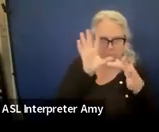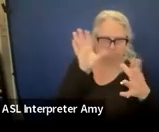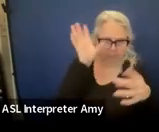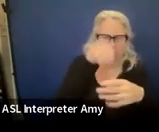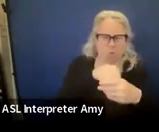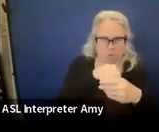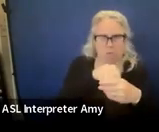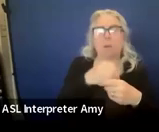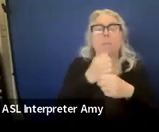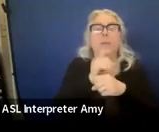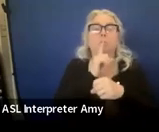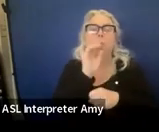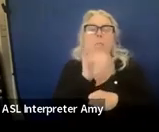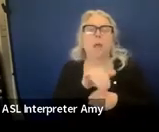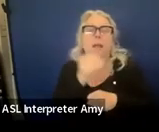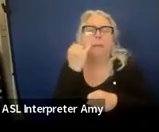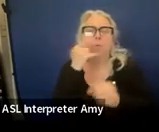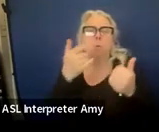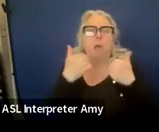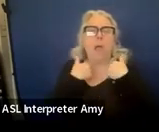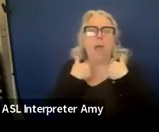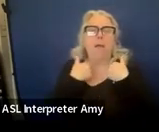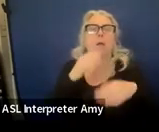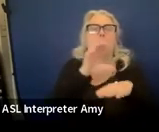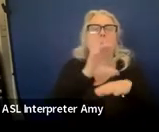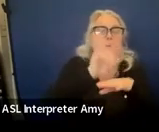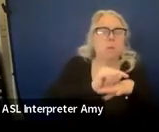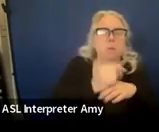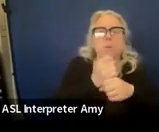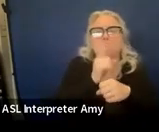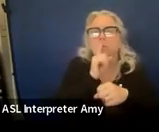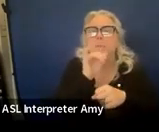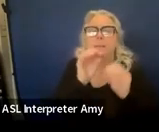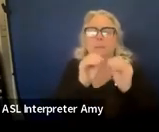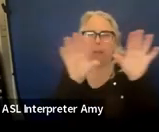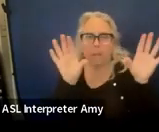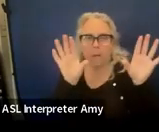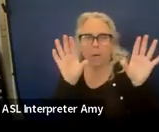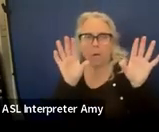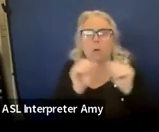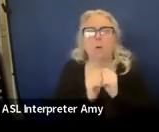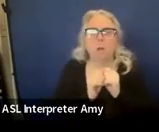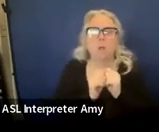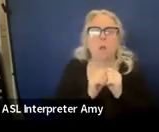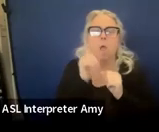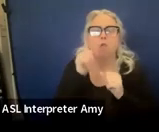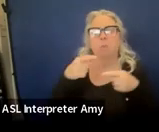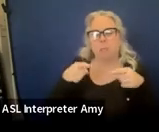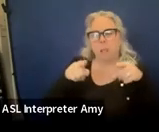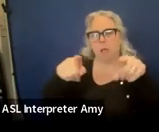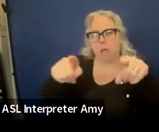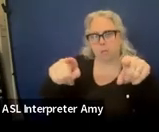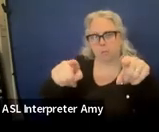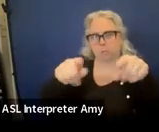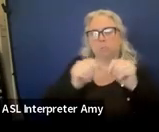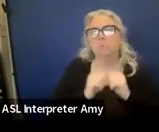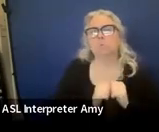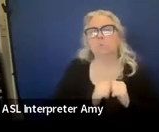making sure that if you have a consult, making sure that that is clear and it should be aligned to